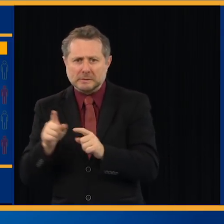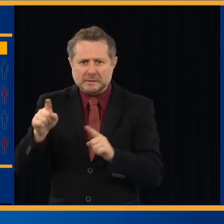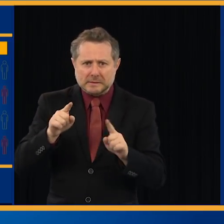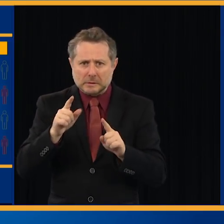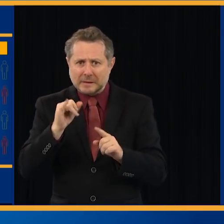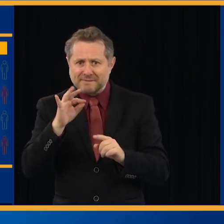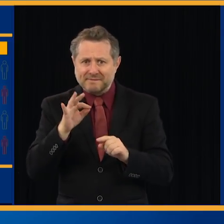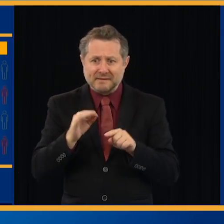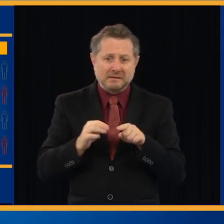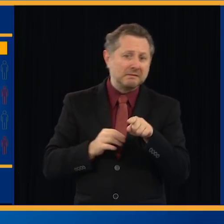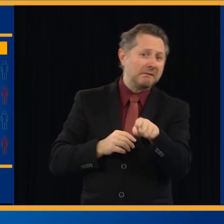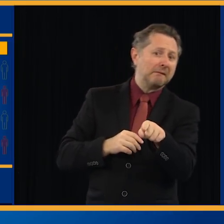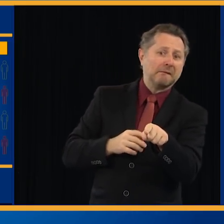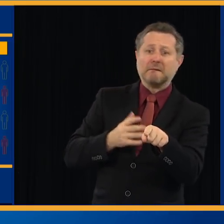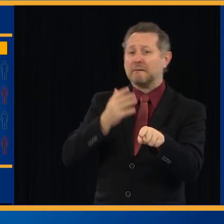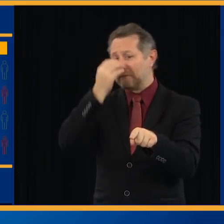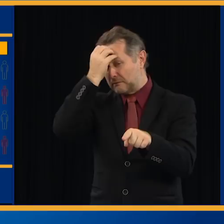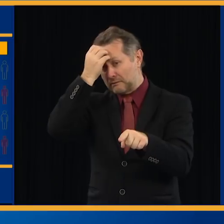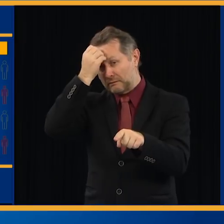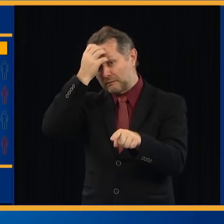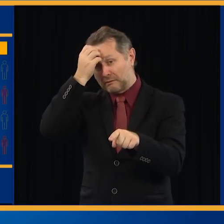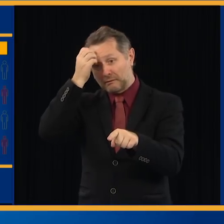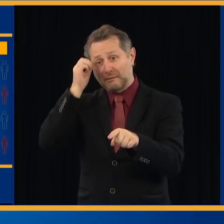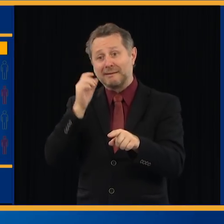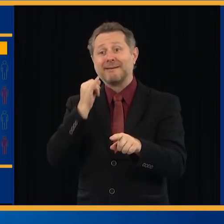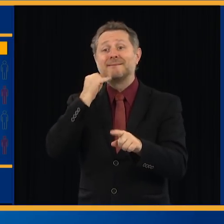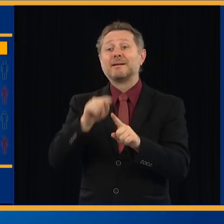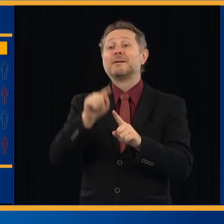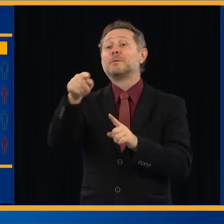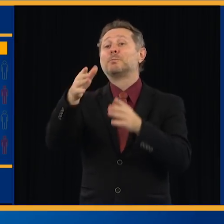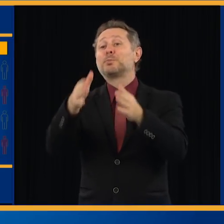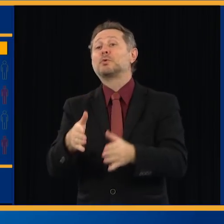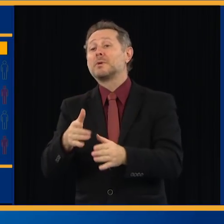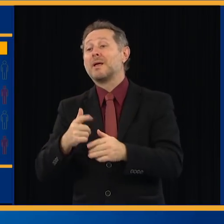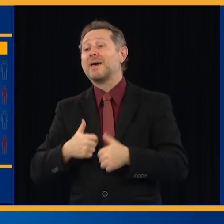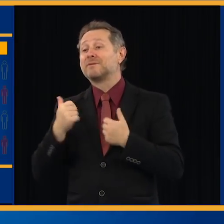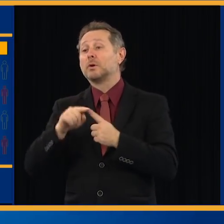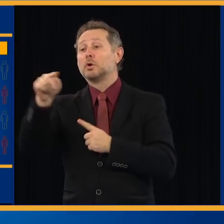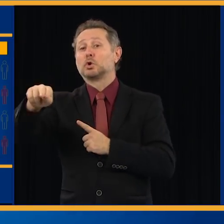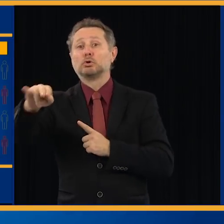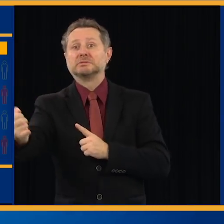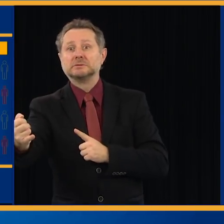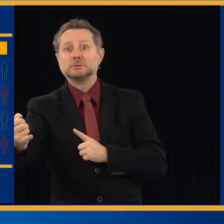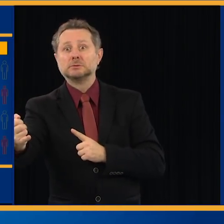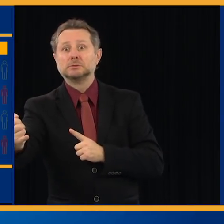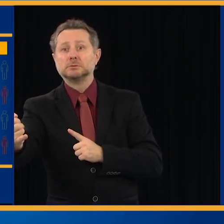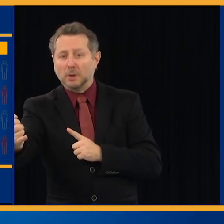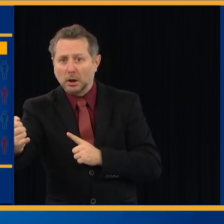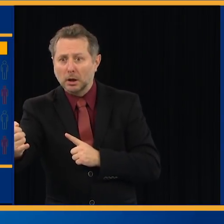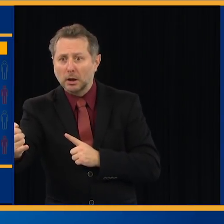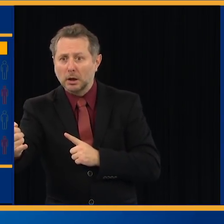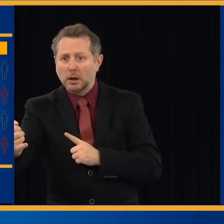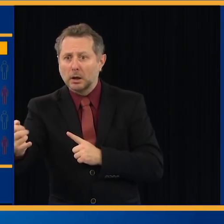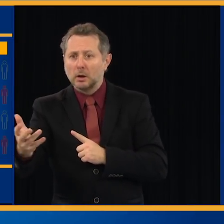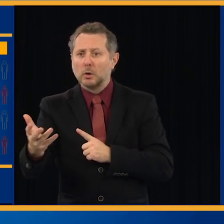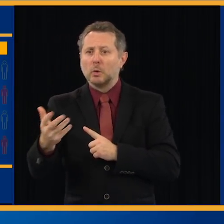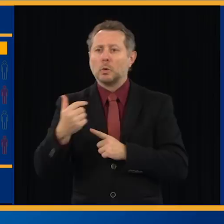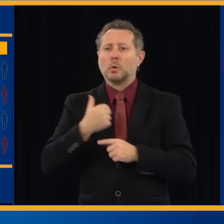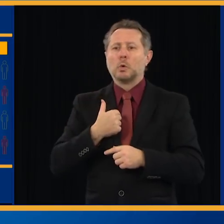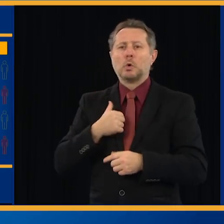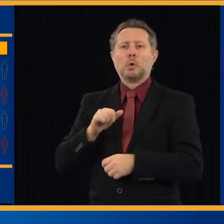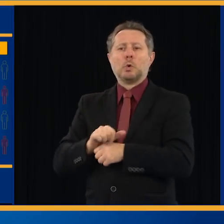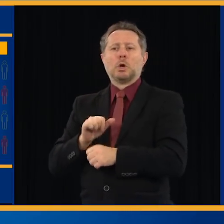you have a trace that takes you to a person in New Jersey. Well, we work in New York. We